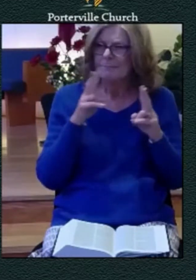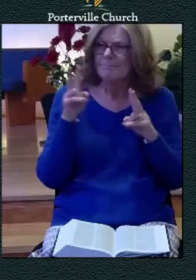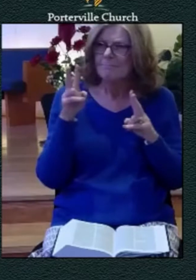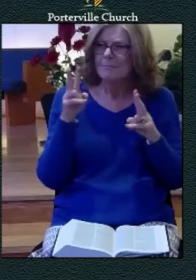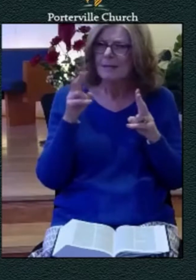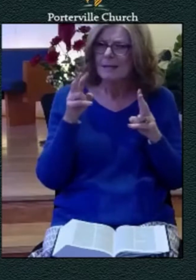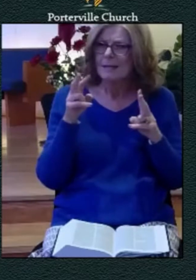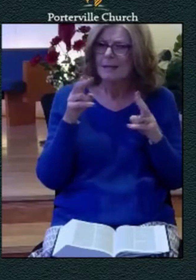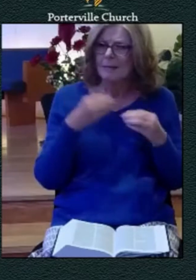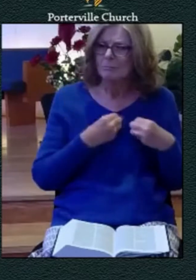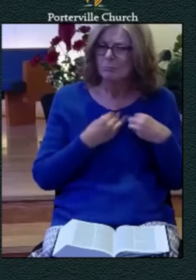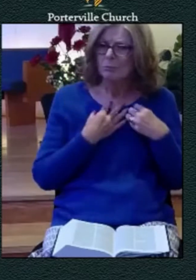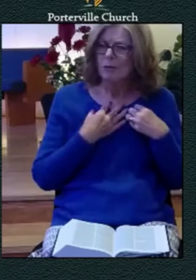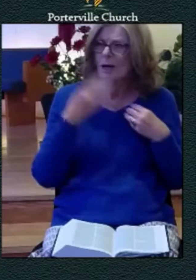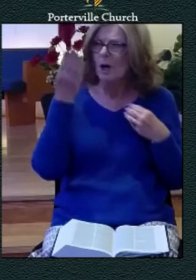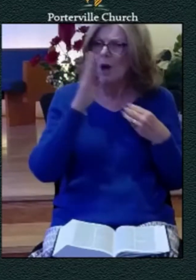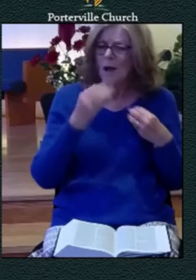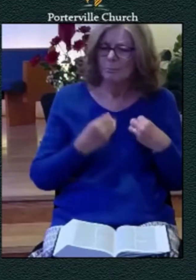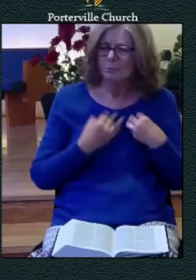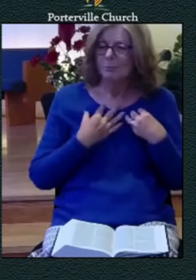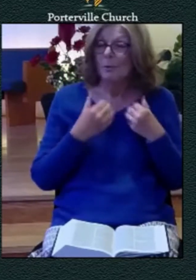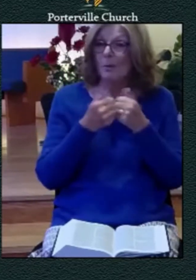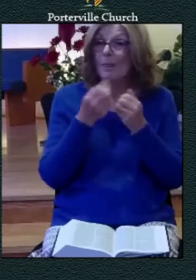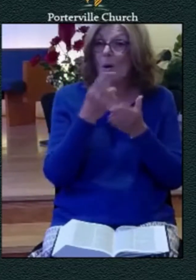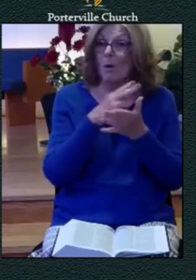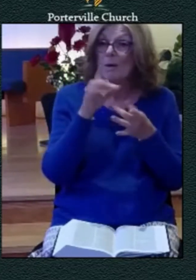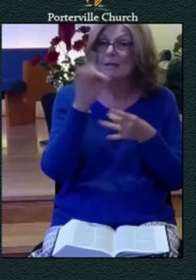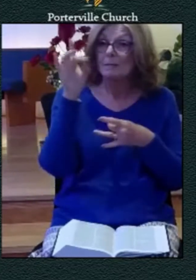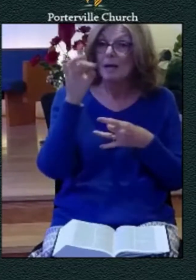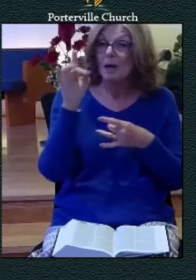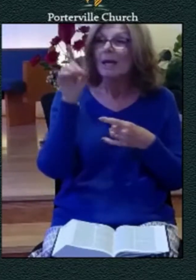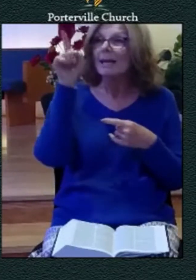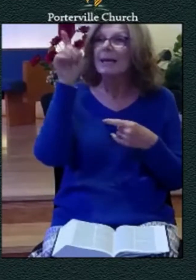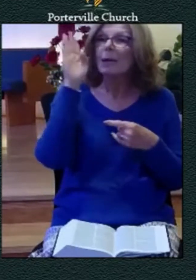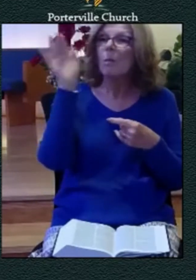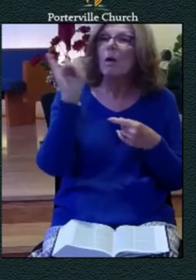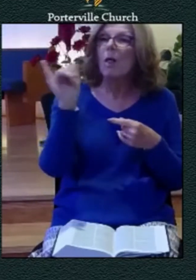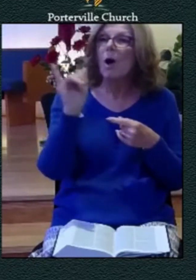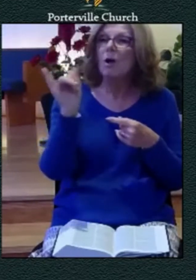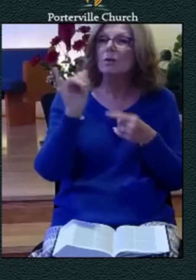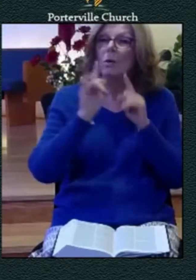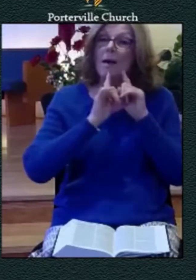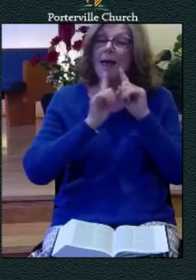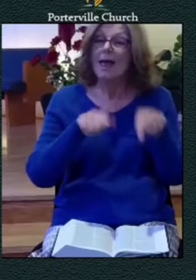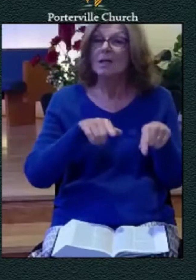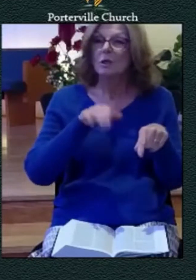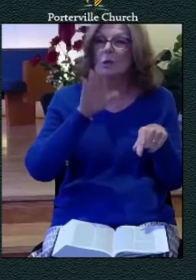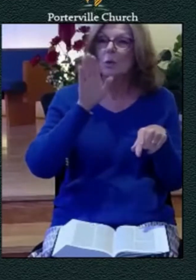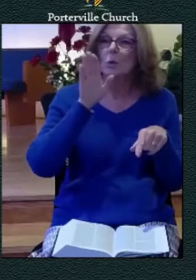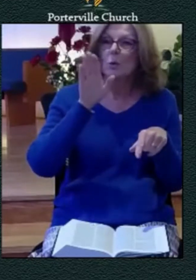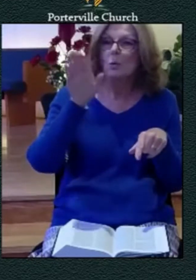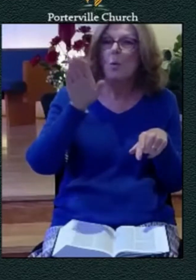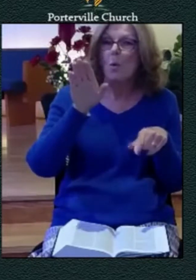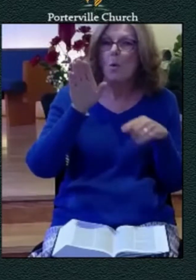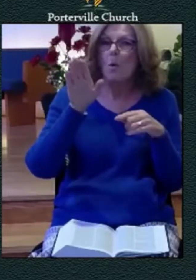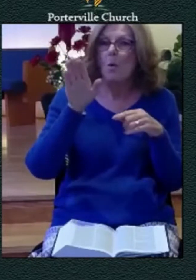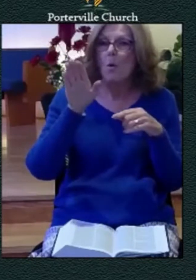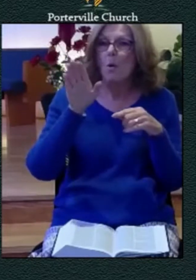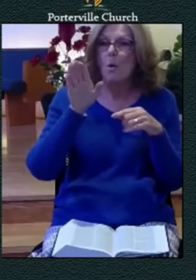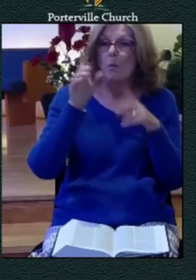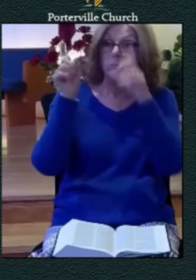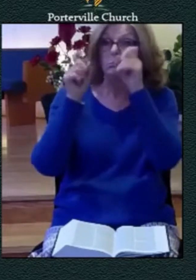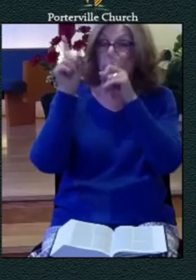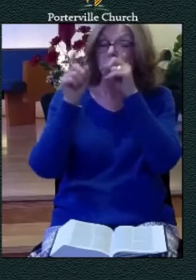he answers it by creating in you this gift of repose